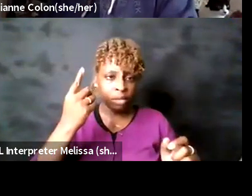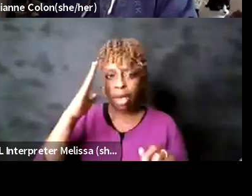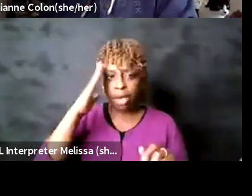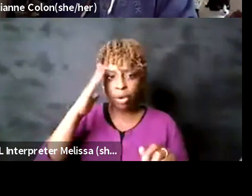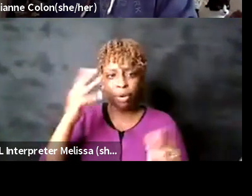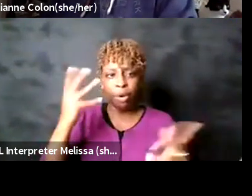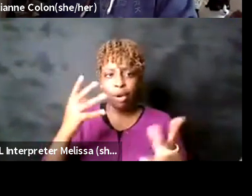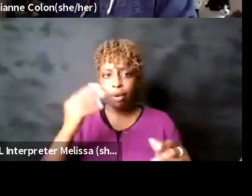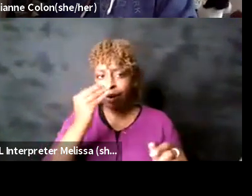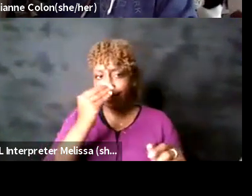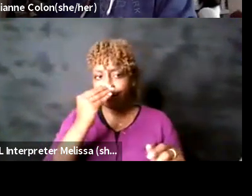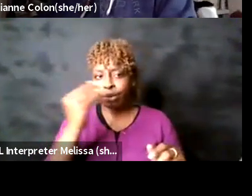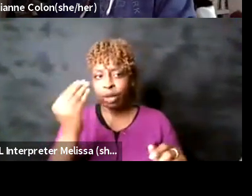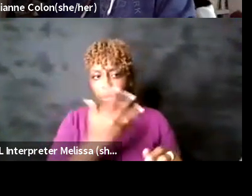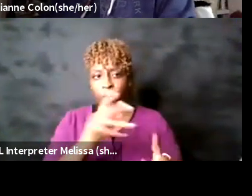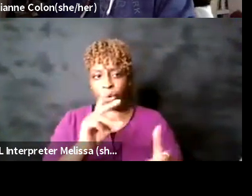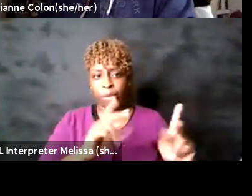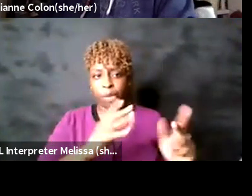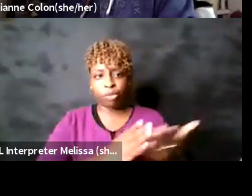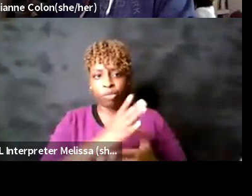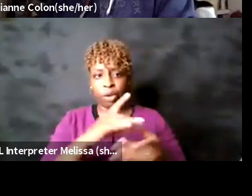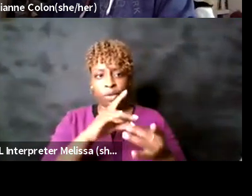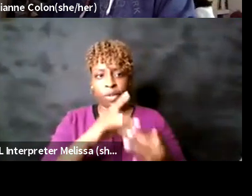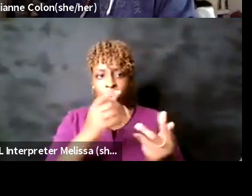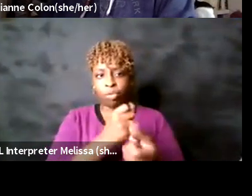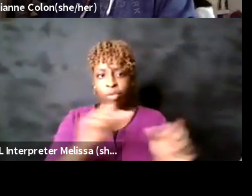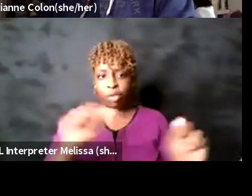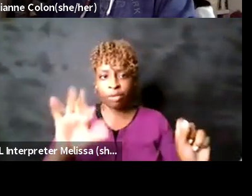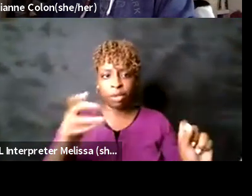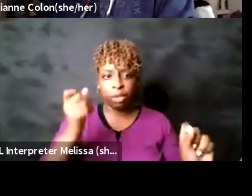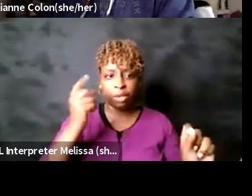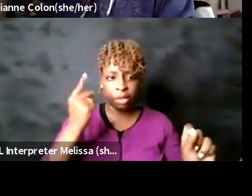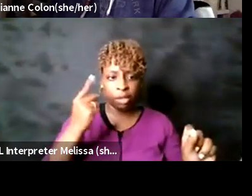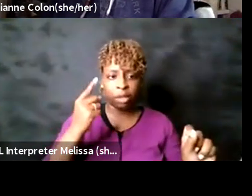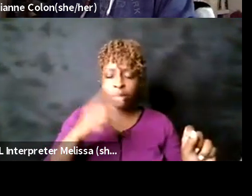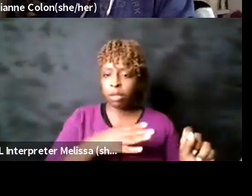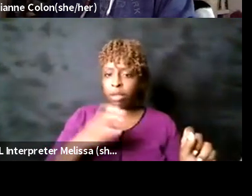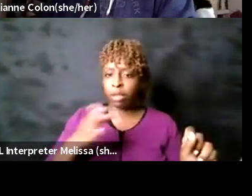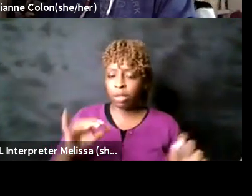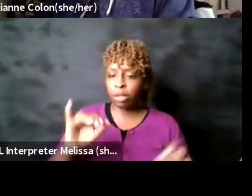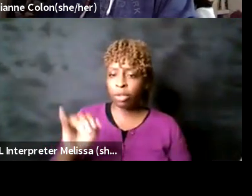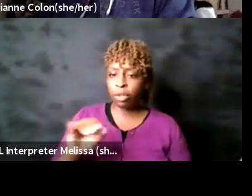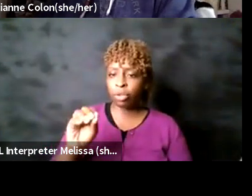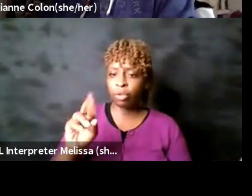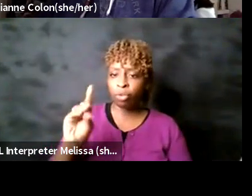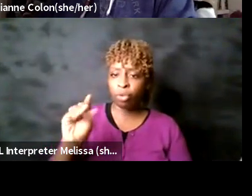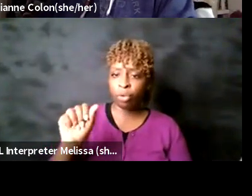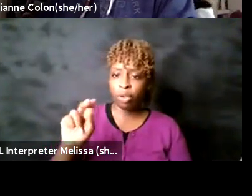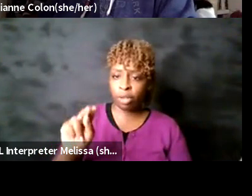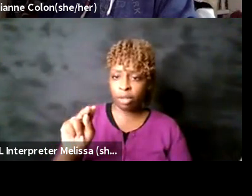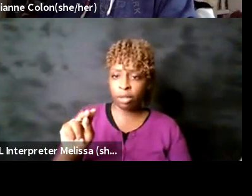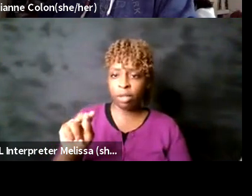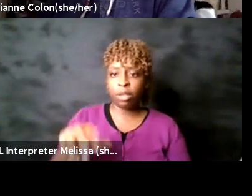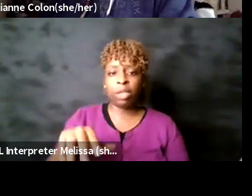as safety uh uh yes jordan um she it's a tangent but it's a